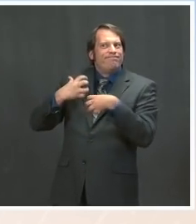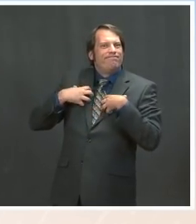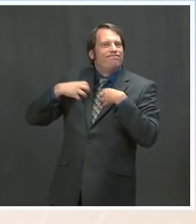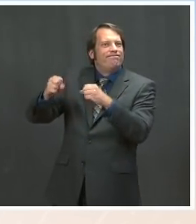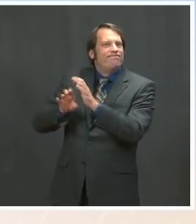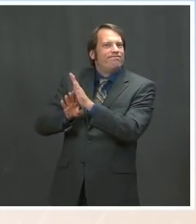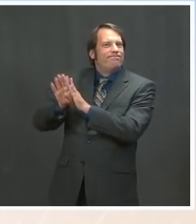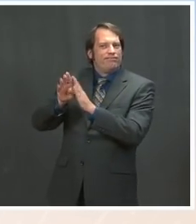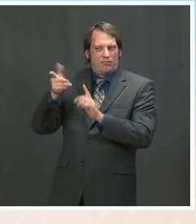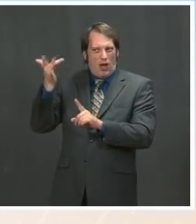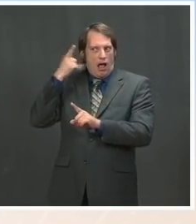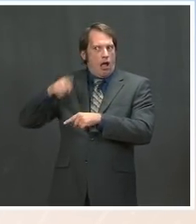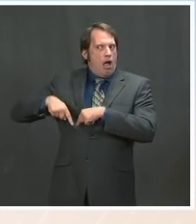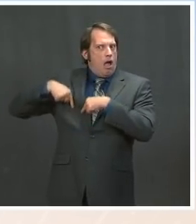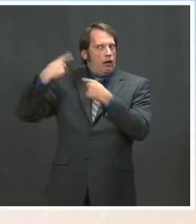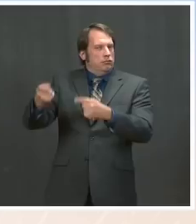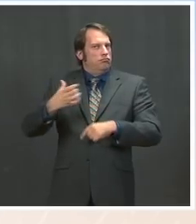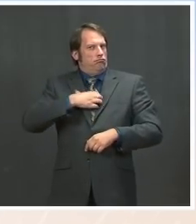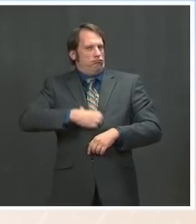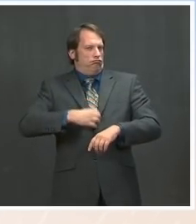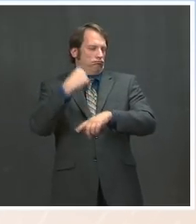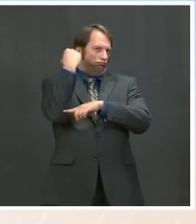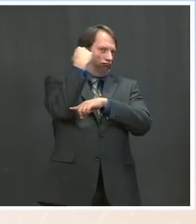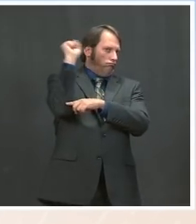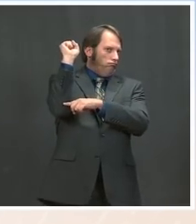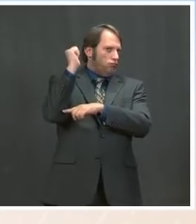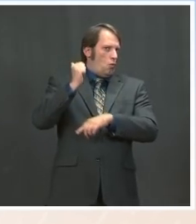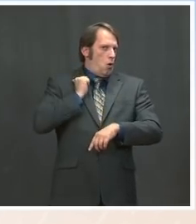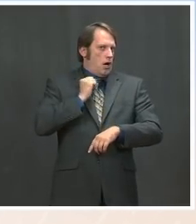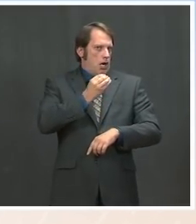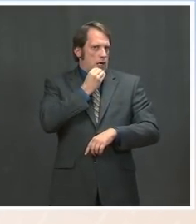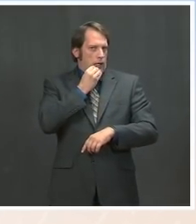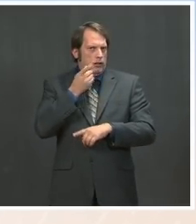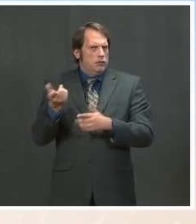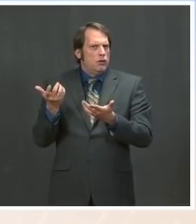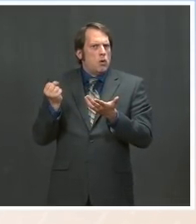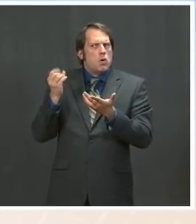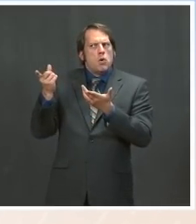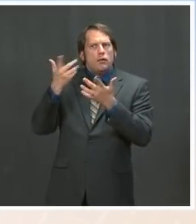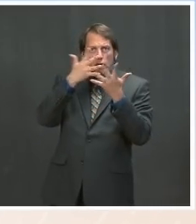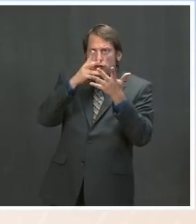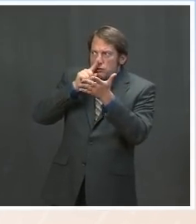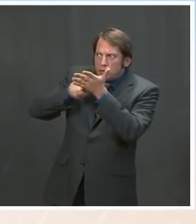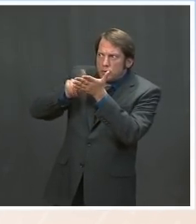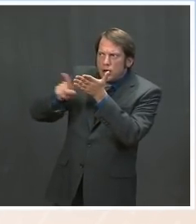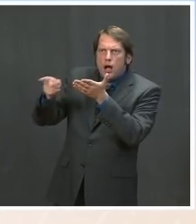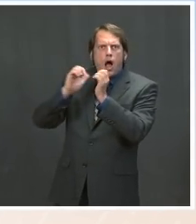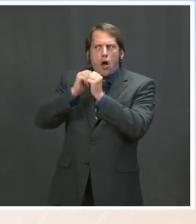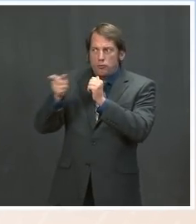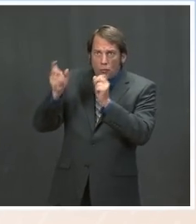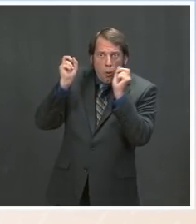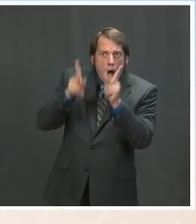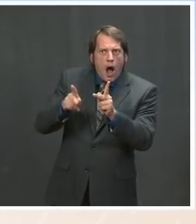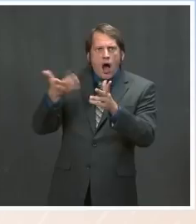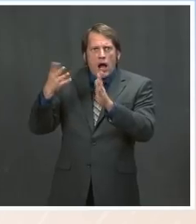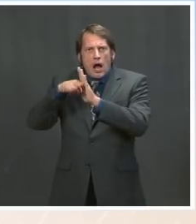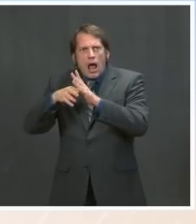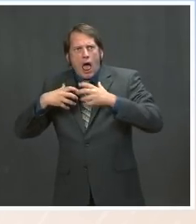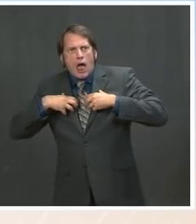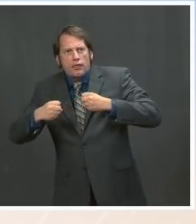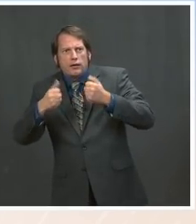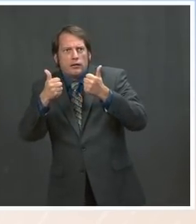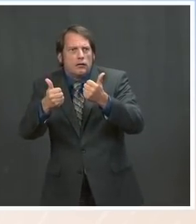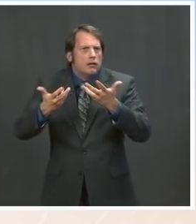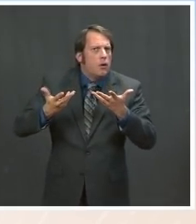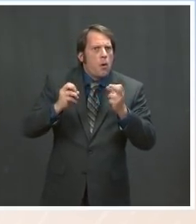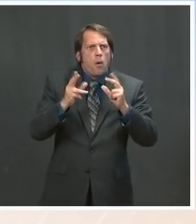Can you provide us the latest, in terms of what the White House has heard, about how he is doing? And if you believe this is an acceptable motive,